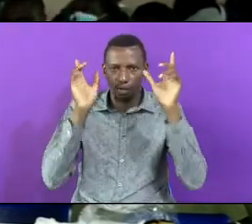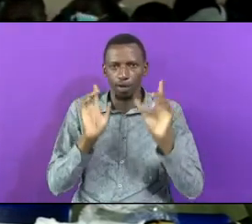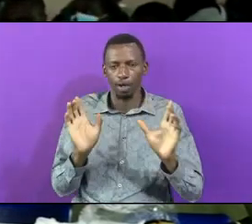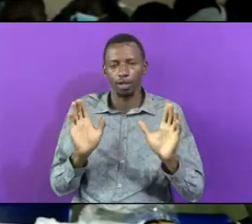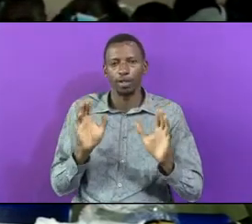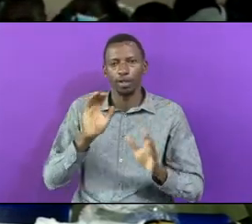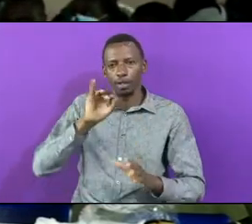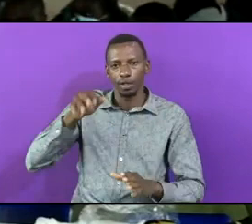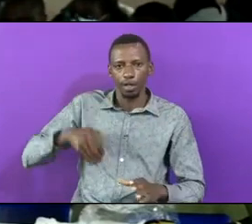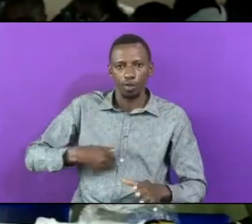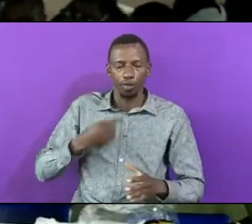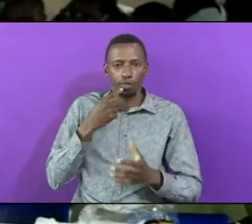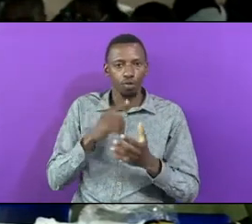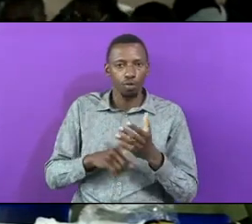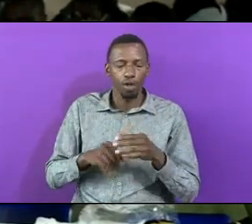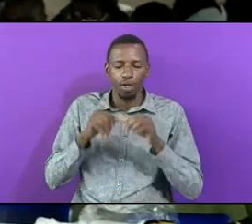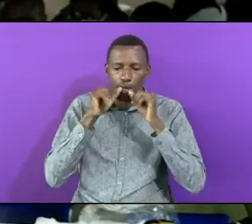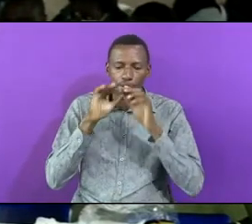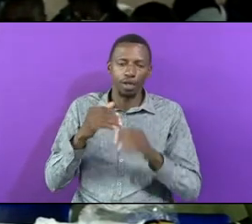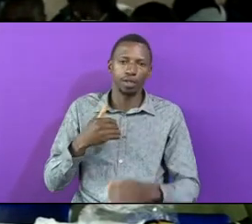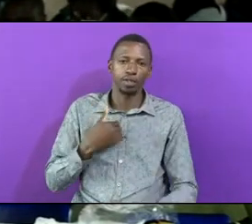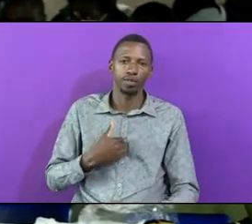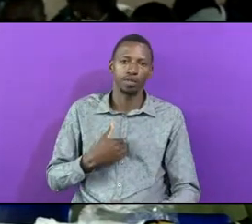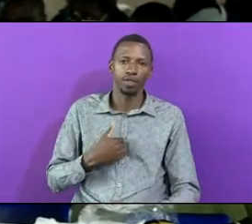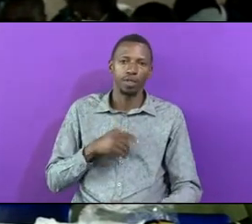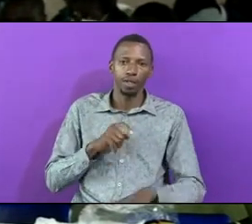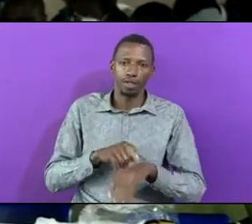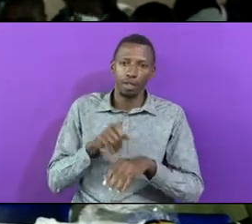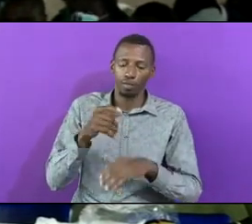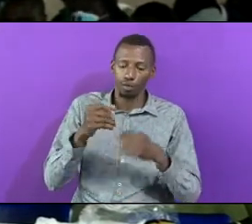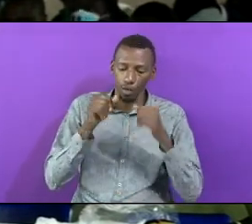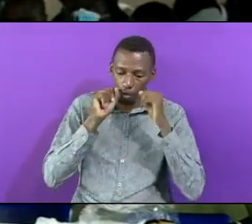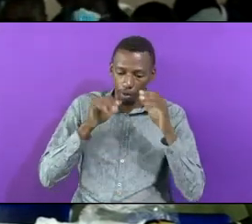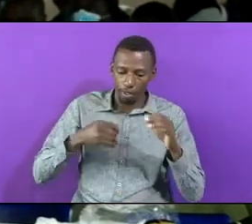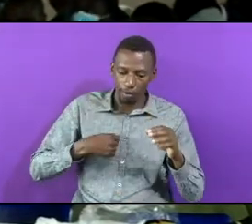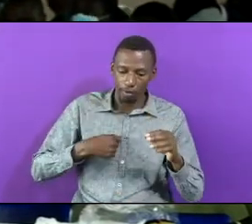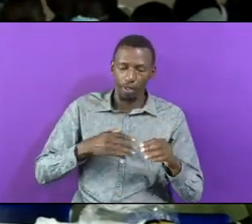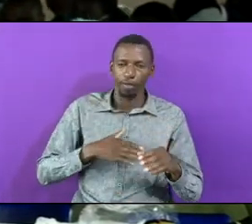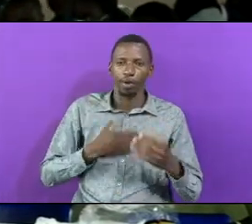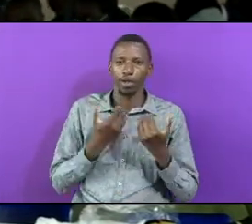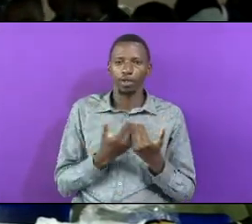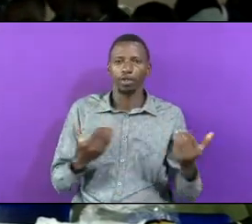Saying Bless Me Because If You Bless Me My Children Are Blessed If